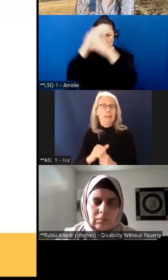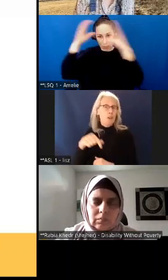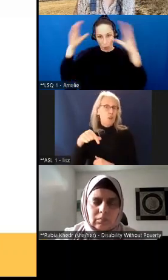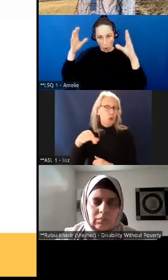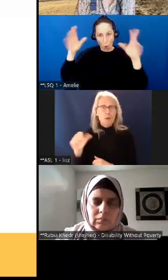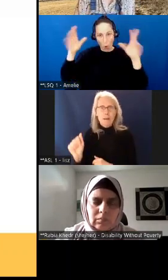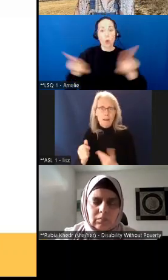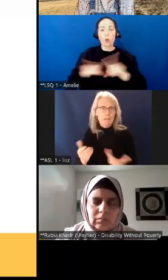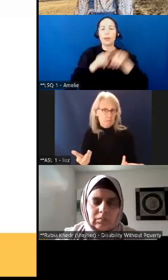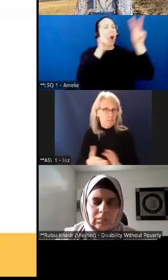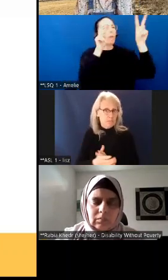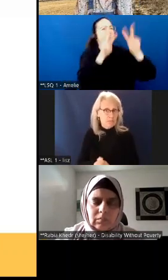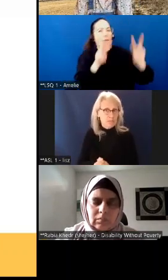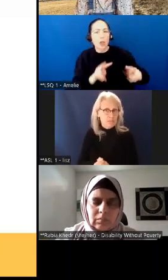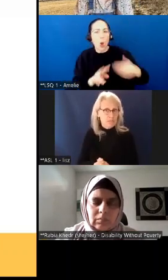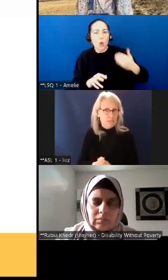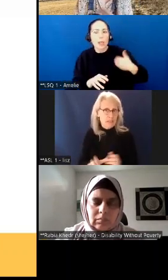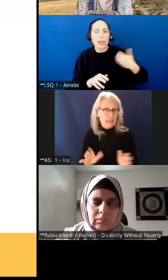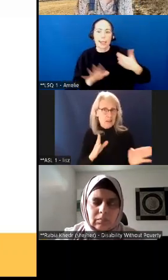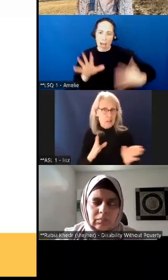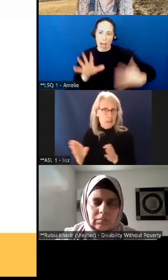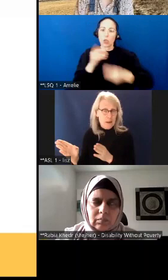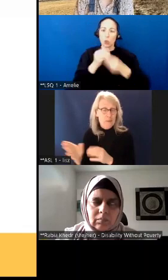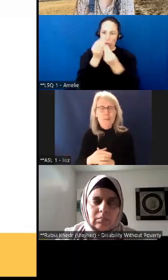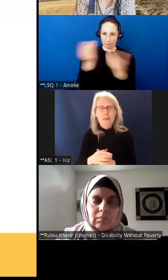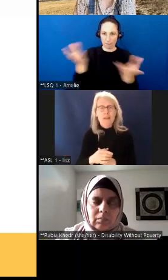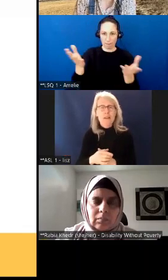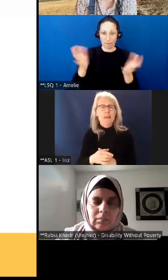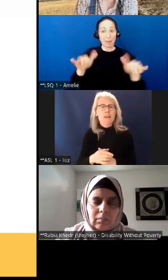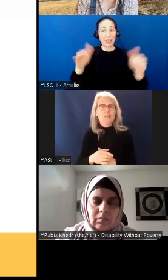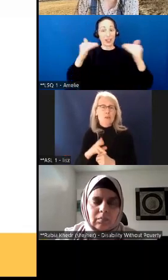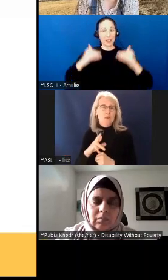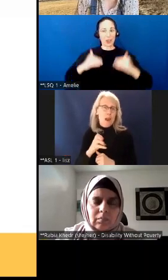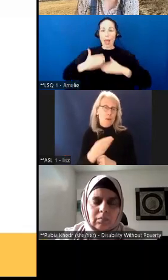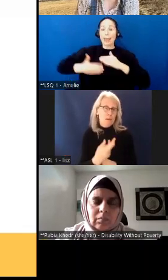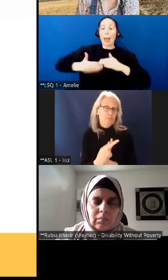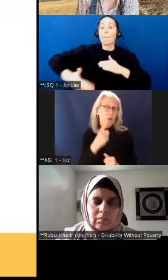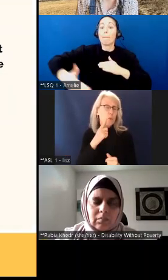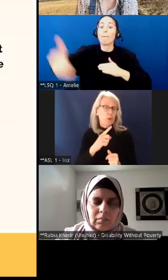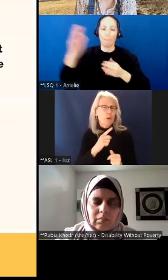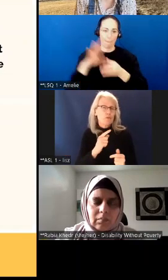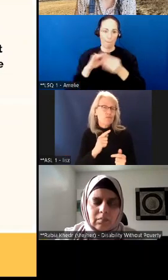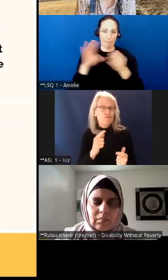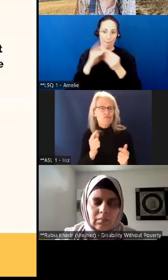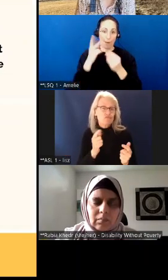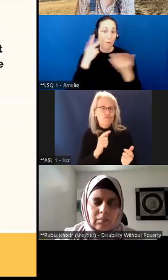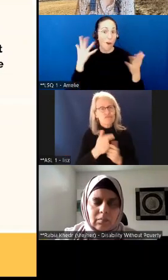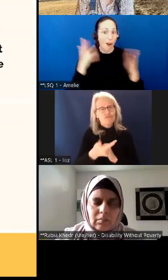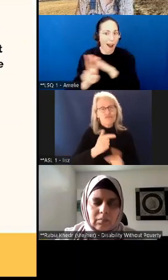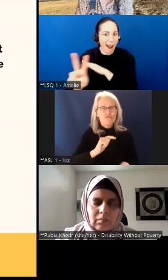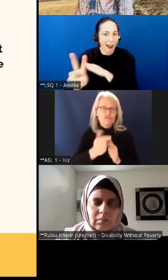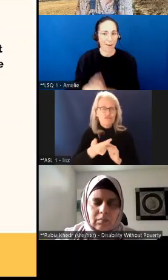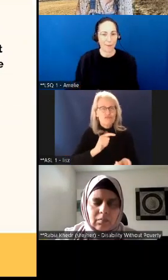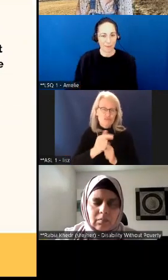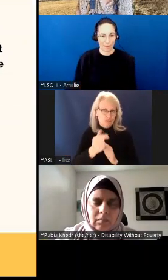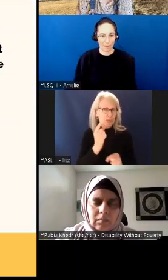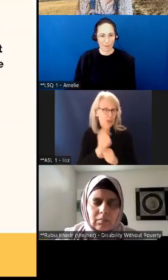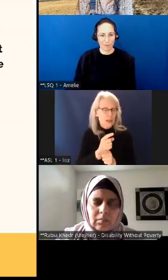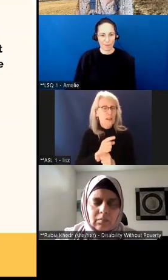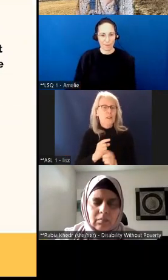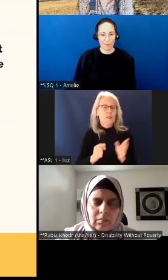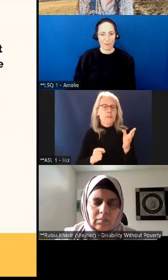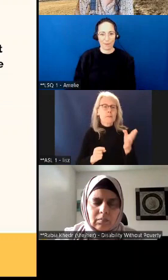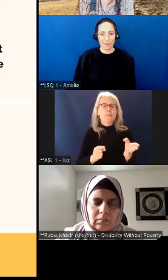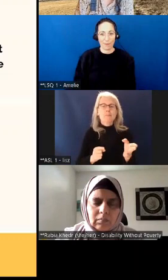there. So let's start. And Rabia, you and I, we're just going to kind of bounce this back in two between us. And let's talk about